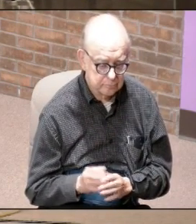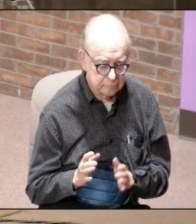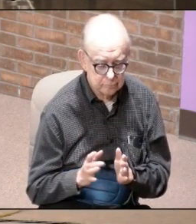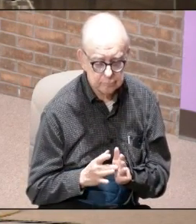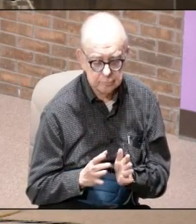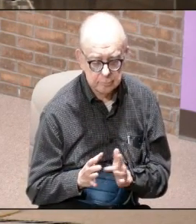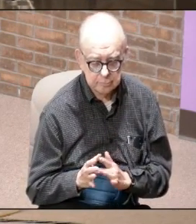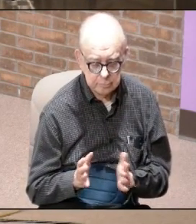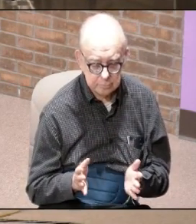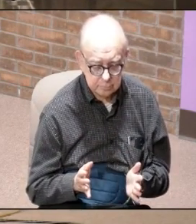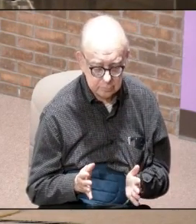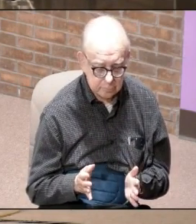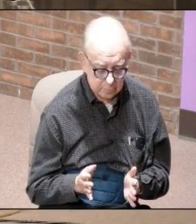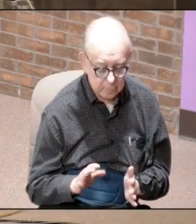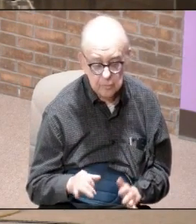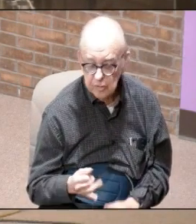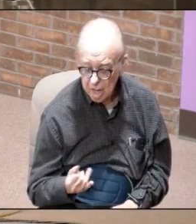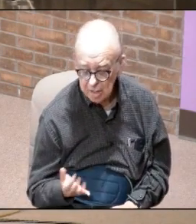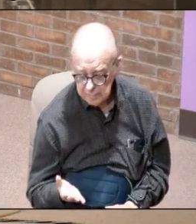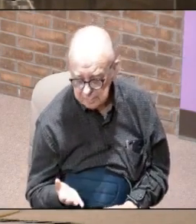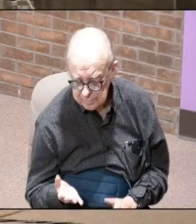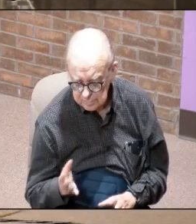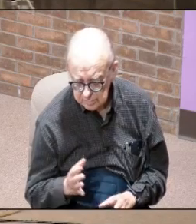Jesus or John